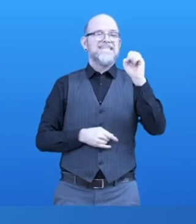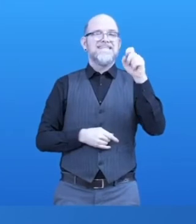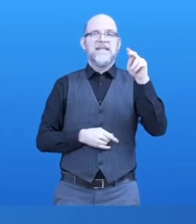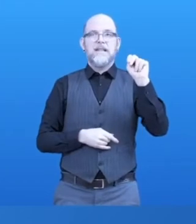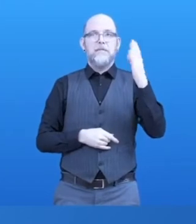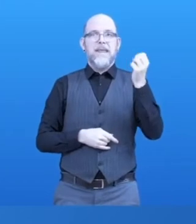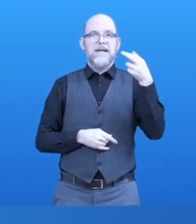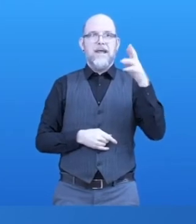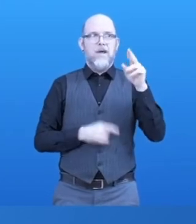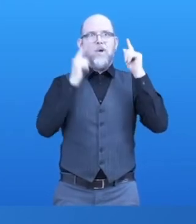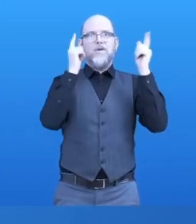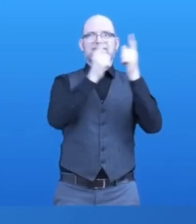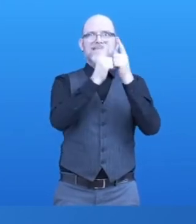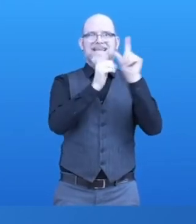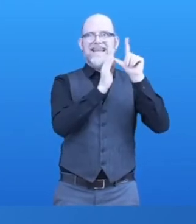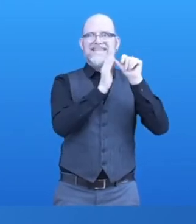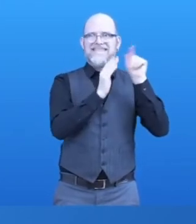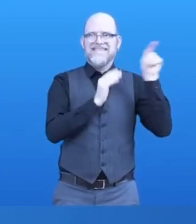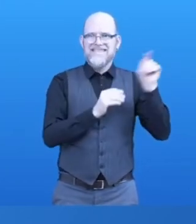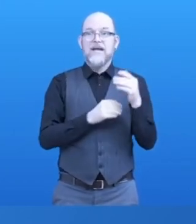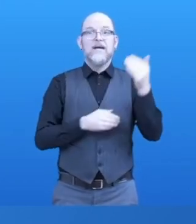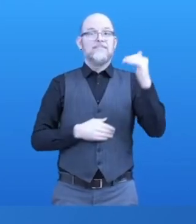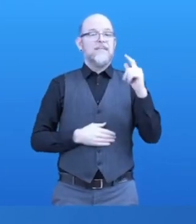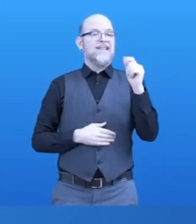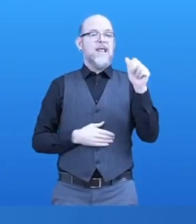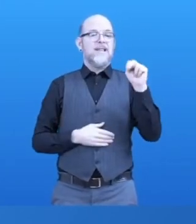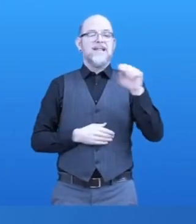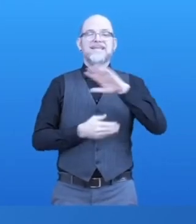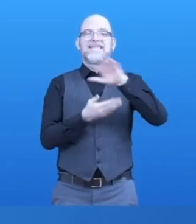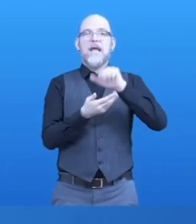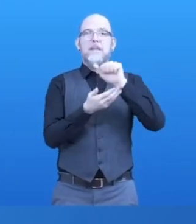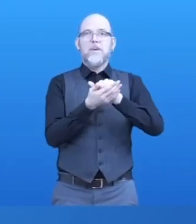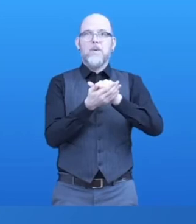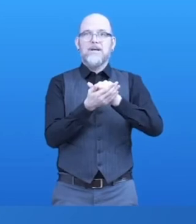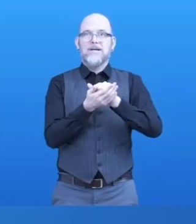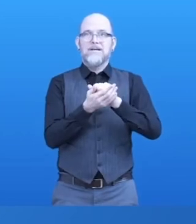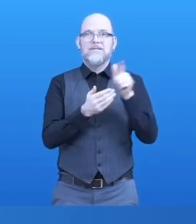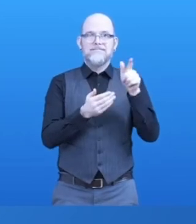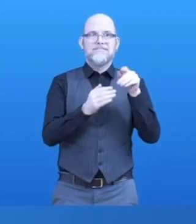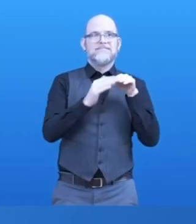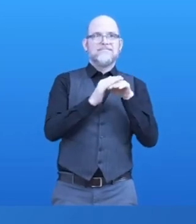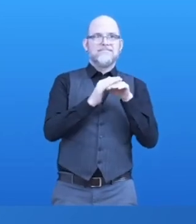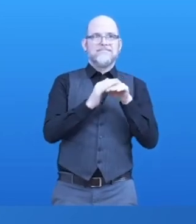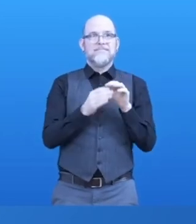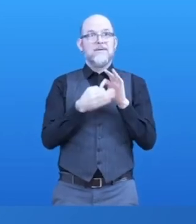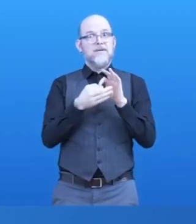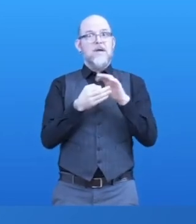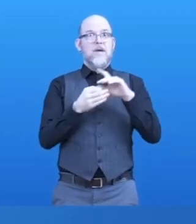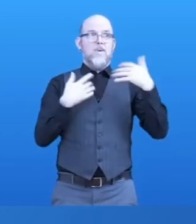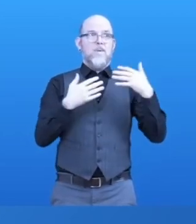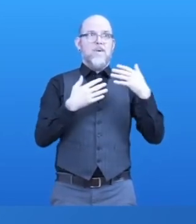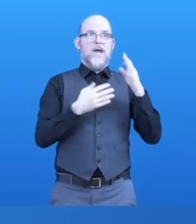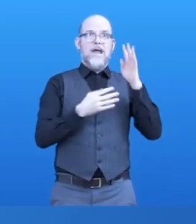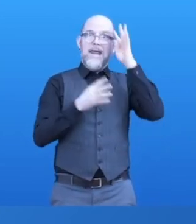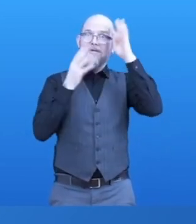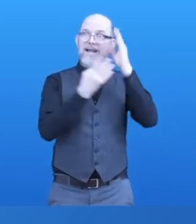in Singapore. So I would say let's give the floor to our innovators and let's